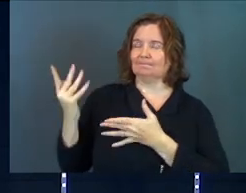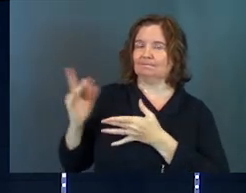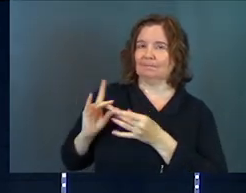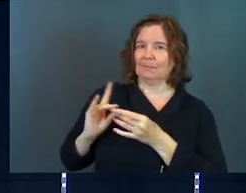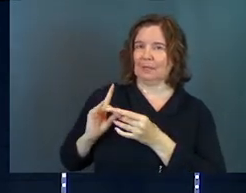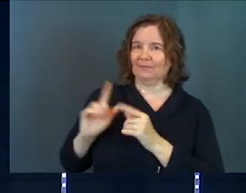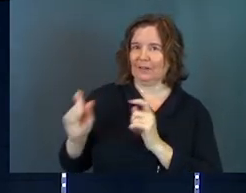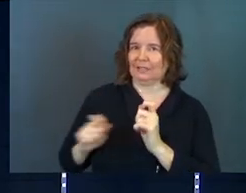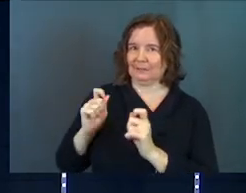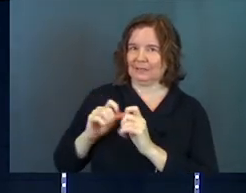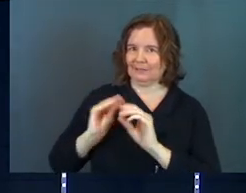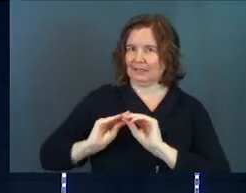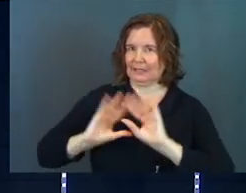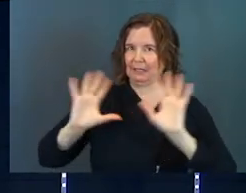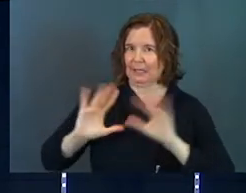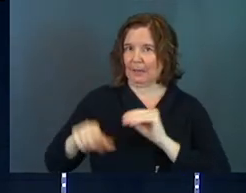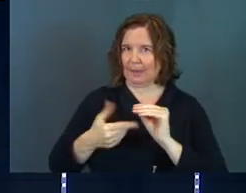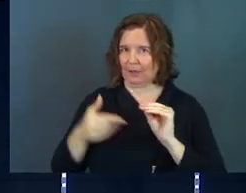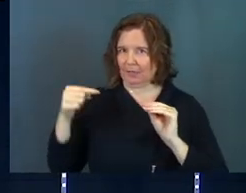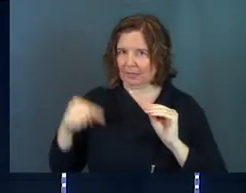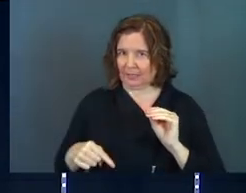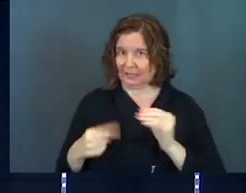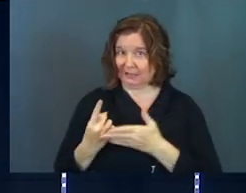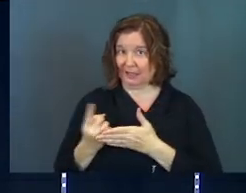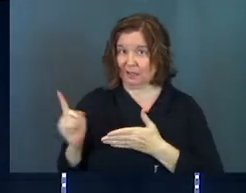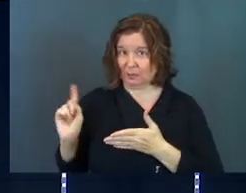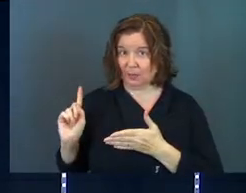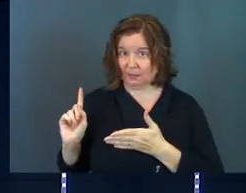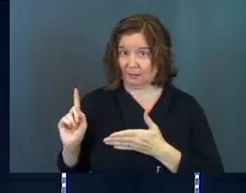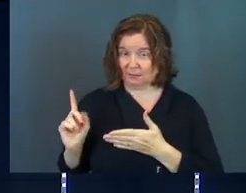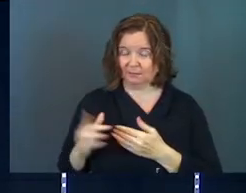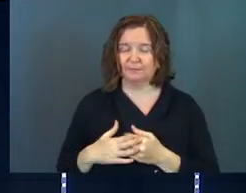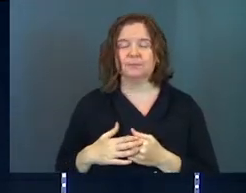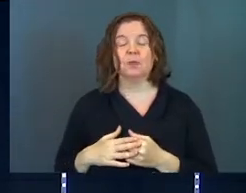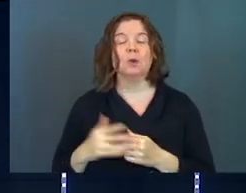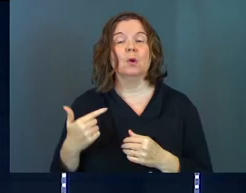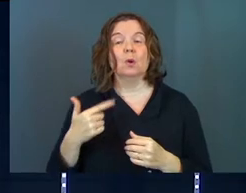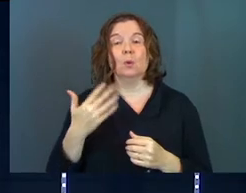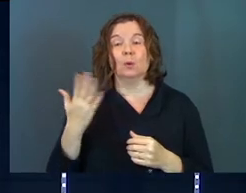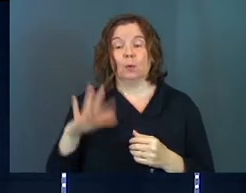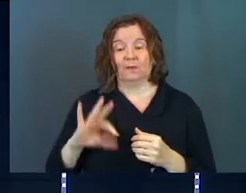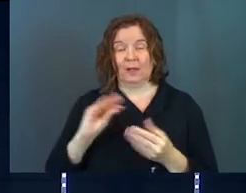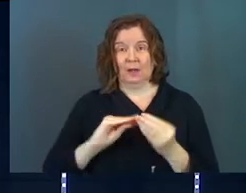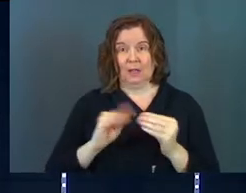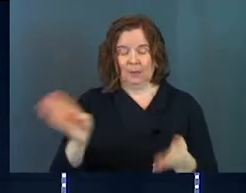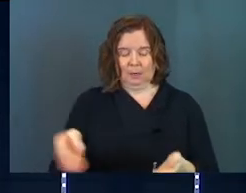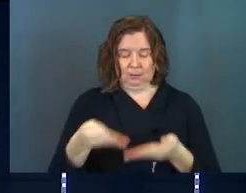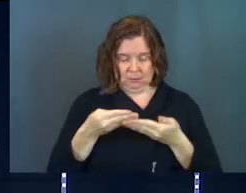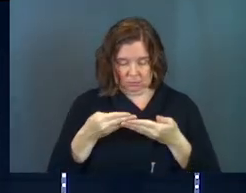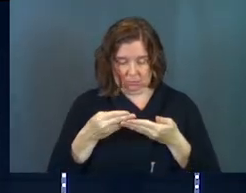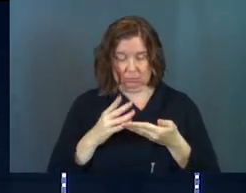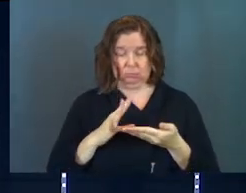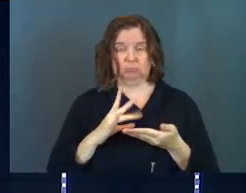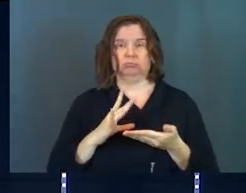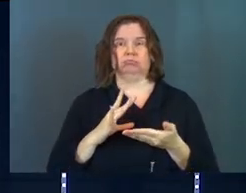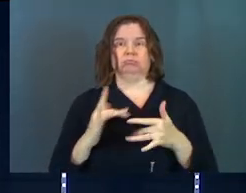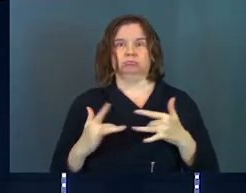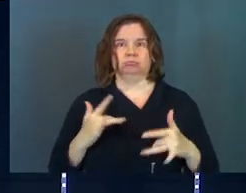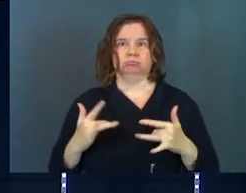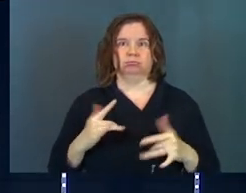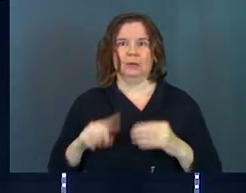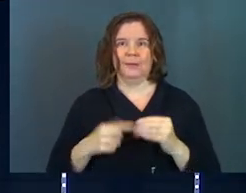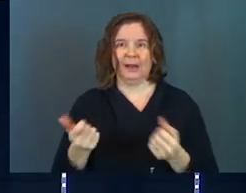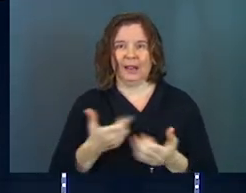me very specifically about all of this a week ago. When we found out this number, we were getting super, super pumped